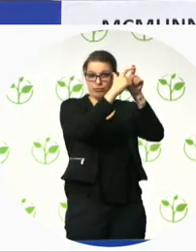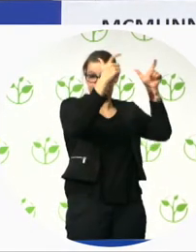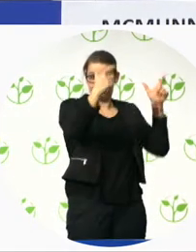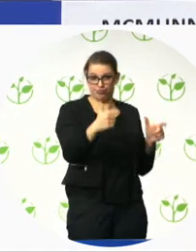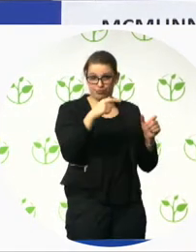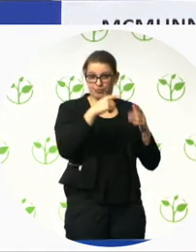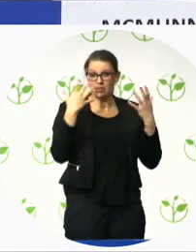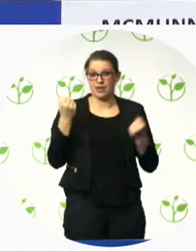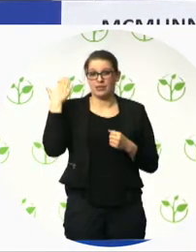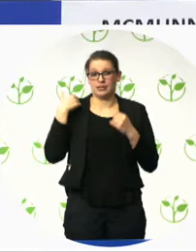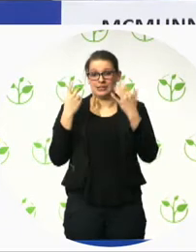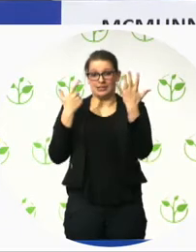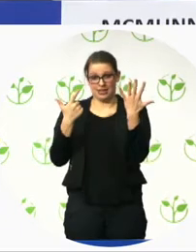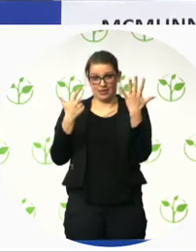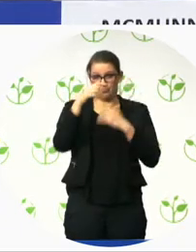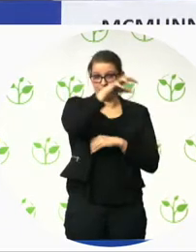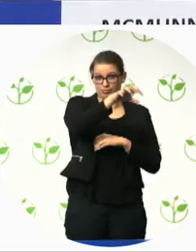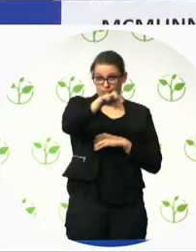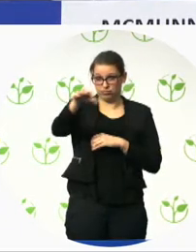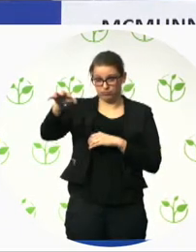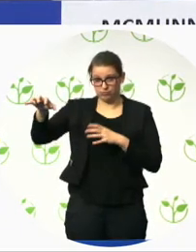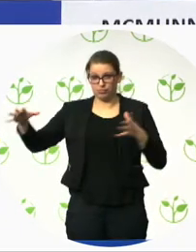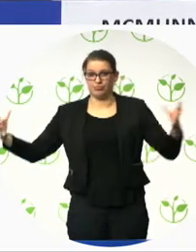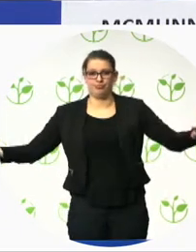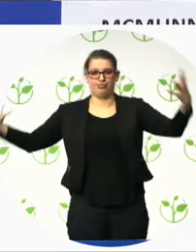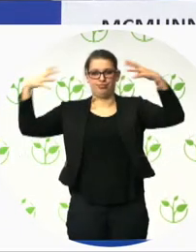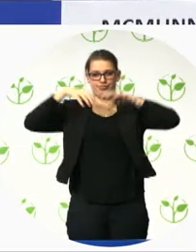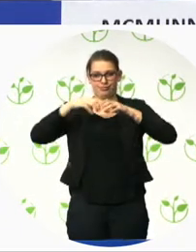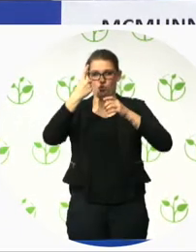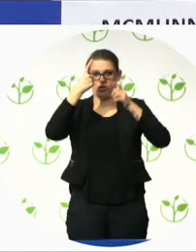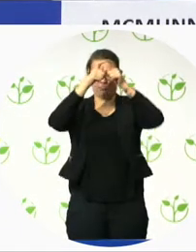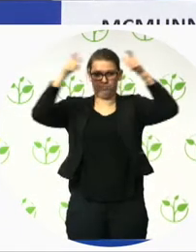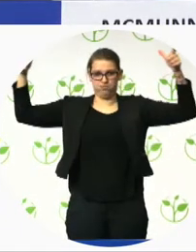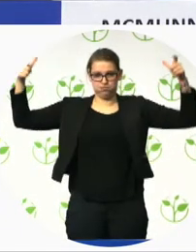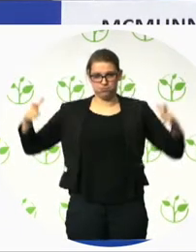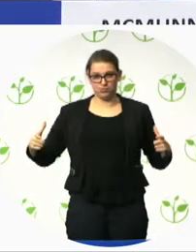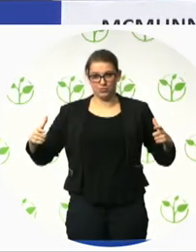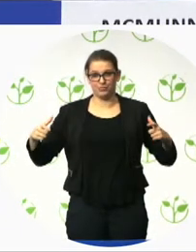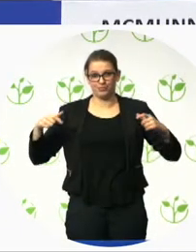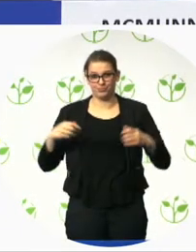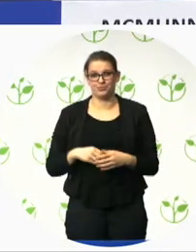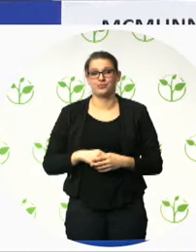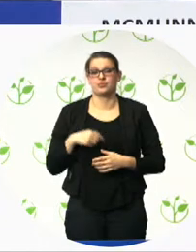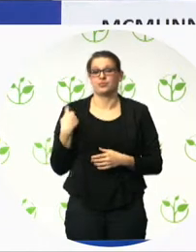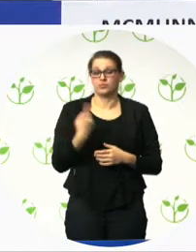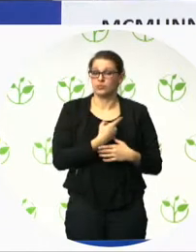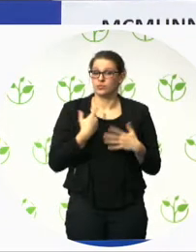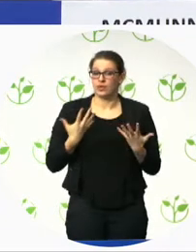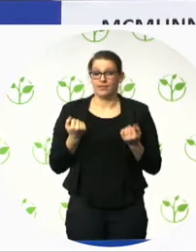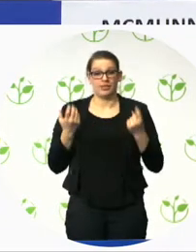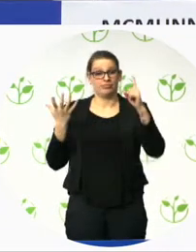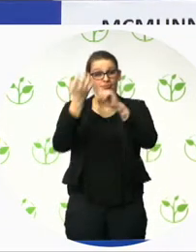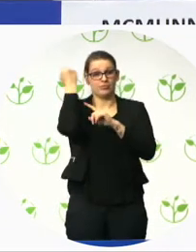the three key takeaways in terms of our success in our journey, was one, having accessibility identified